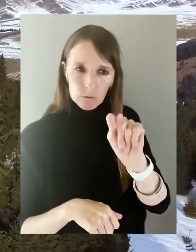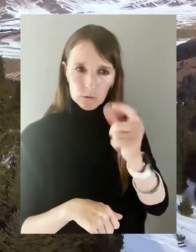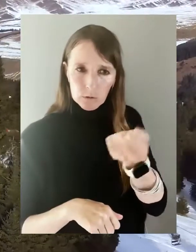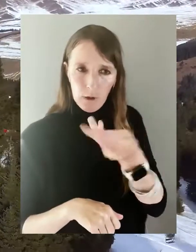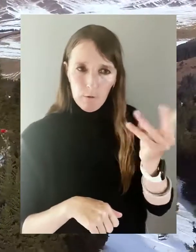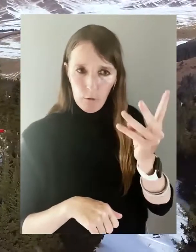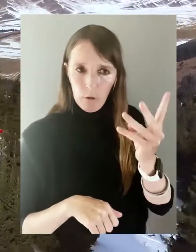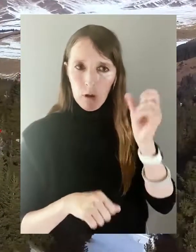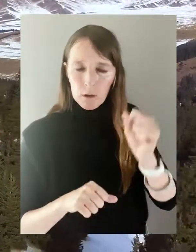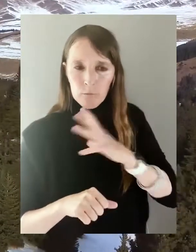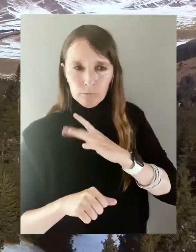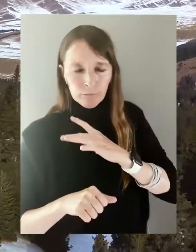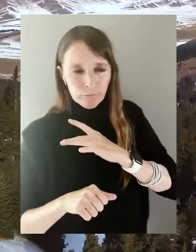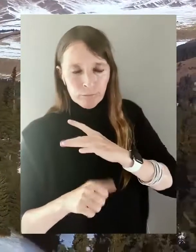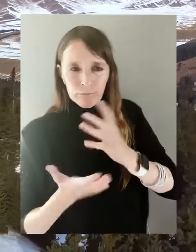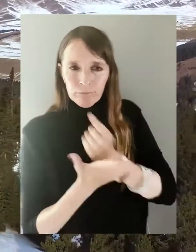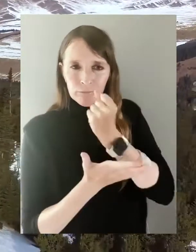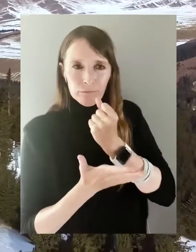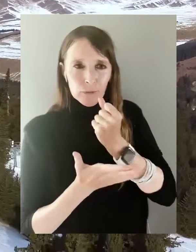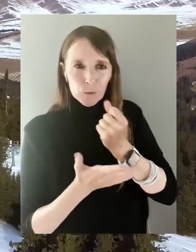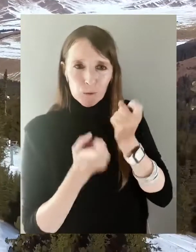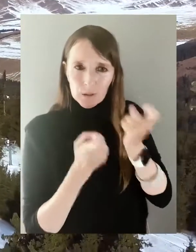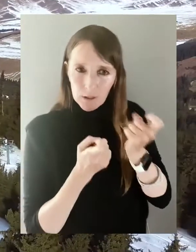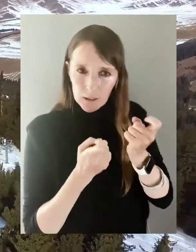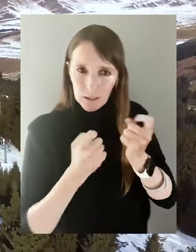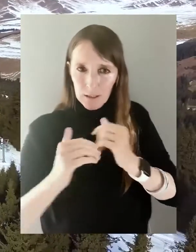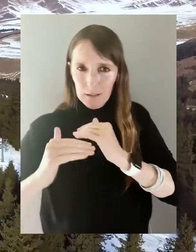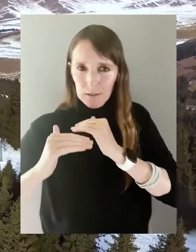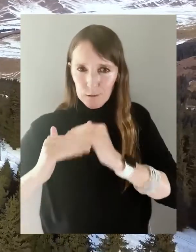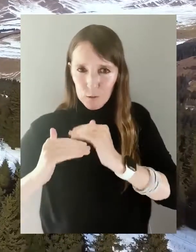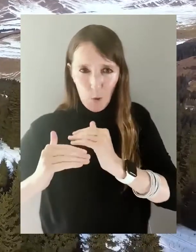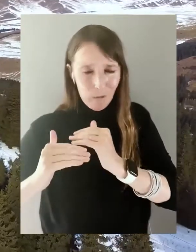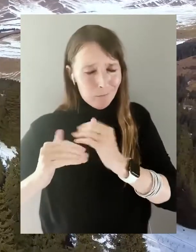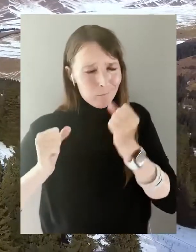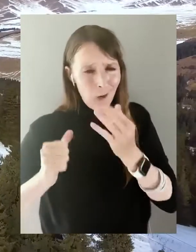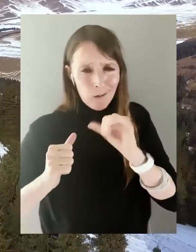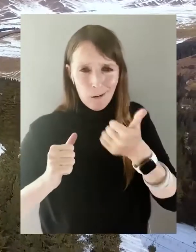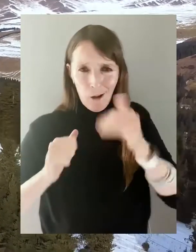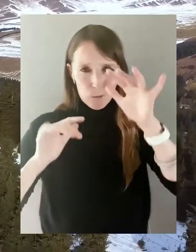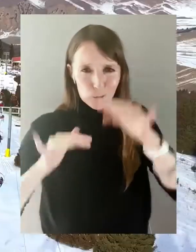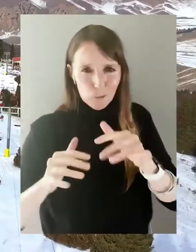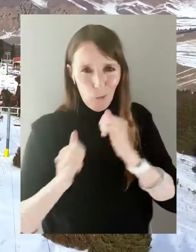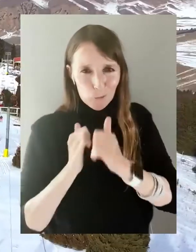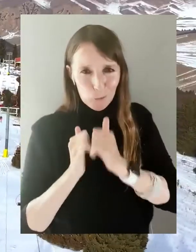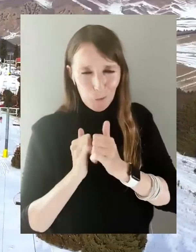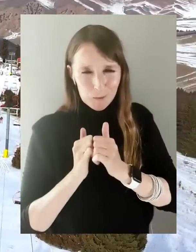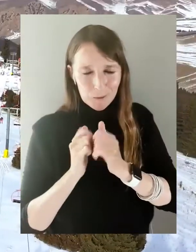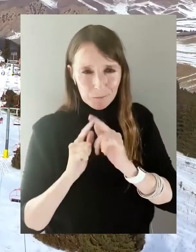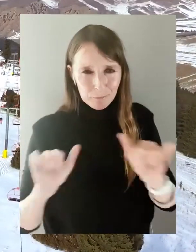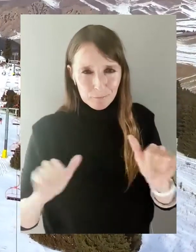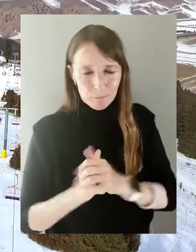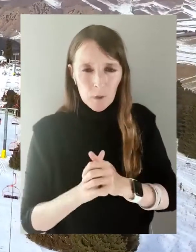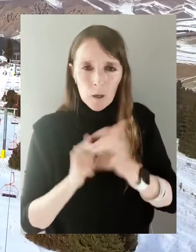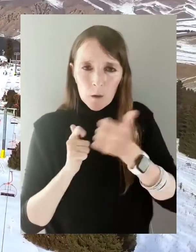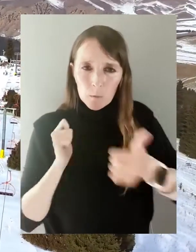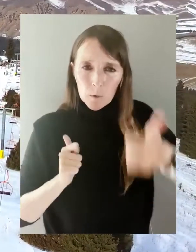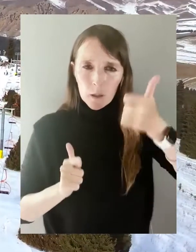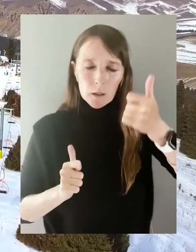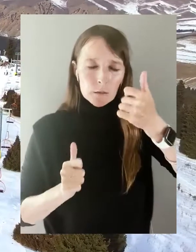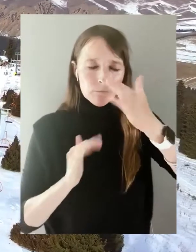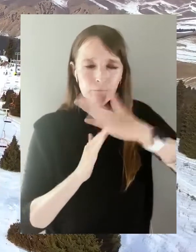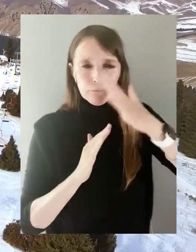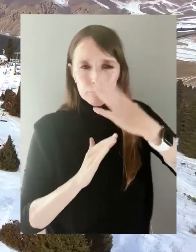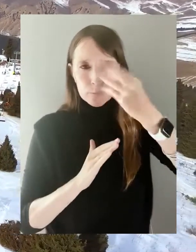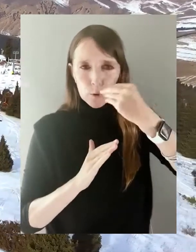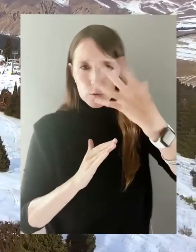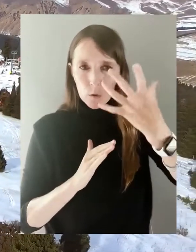Kyrgyzstan which can provide excellent opportunities for skiing, skateboarding and lots of others. The largest and most